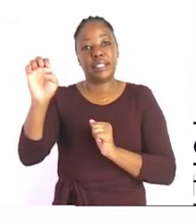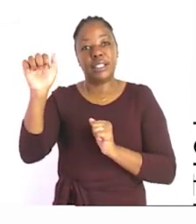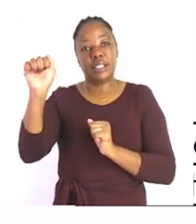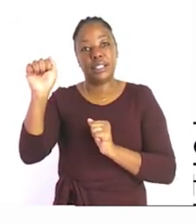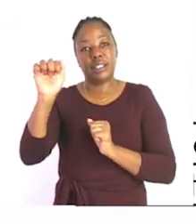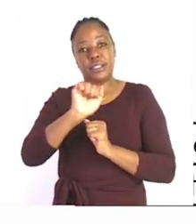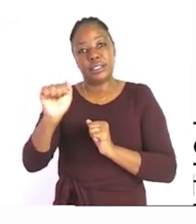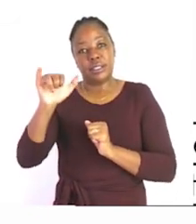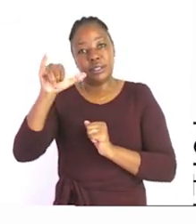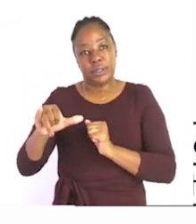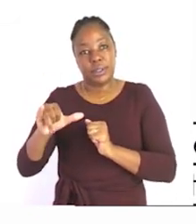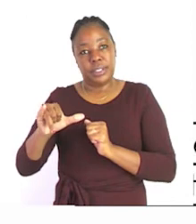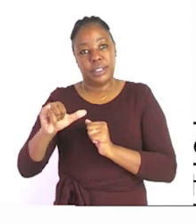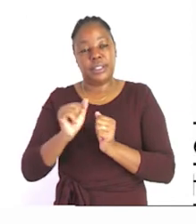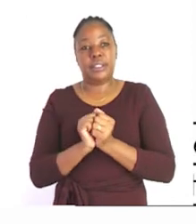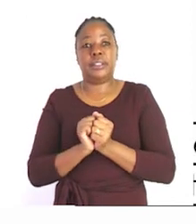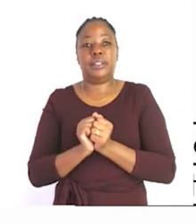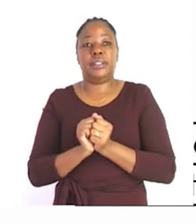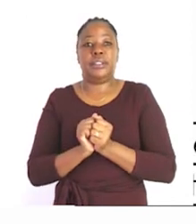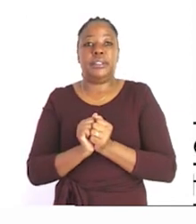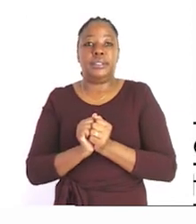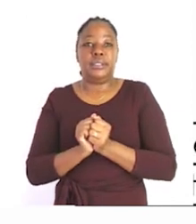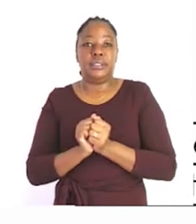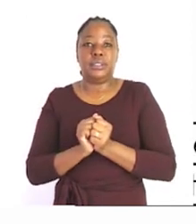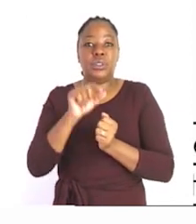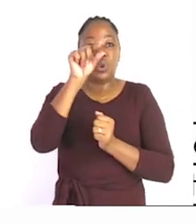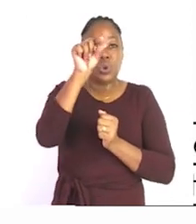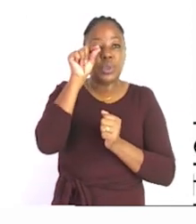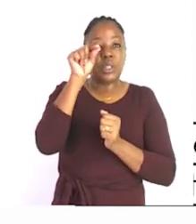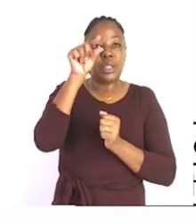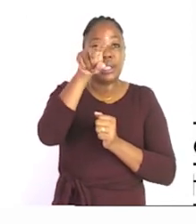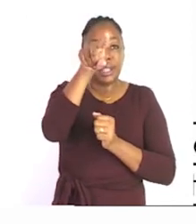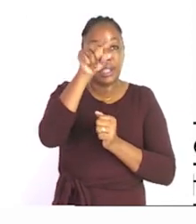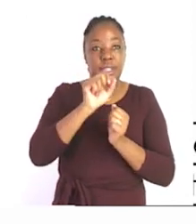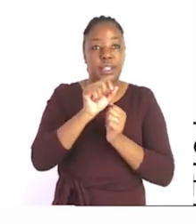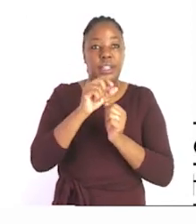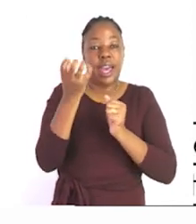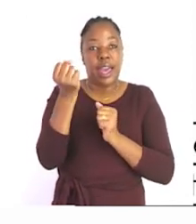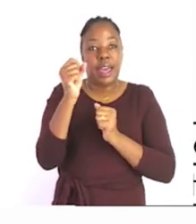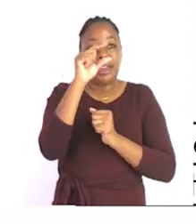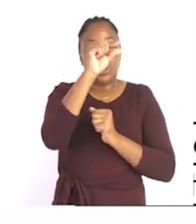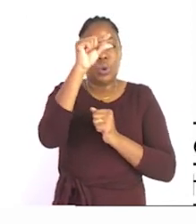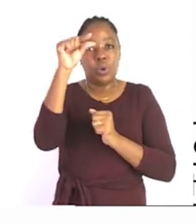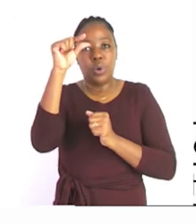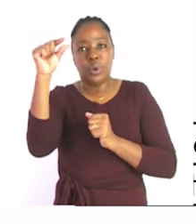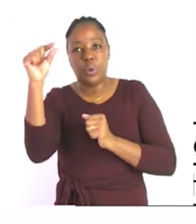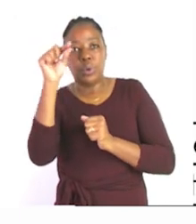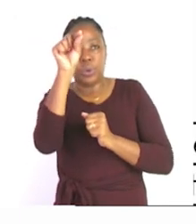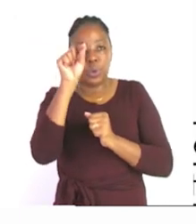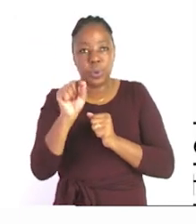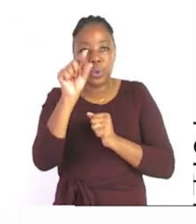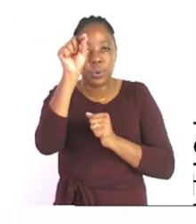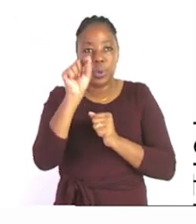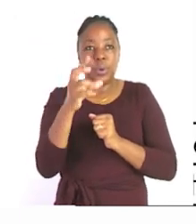easy so that you don't use it again let's look at number six number six